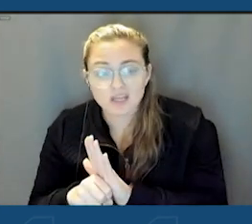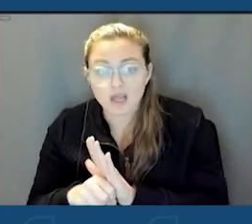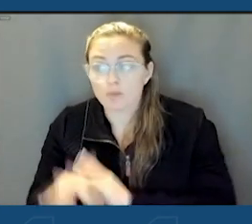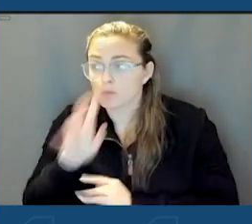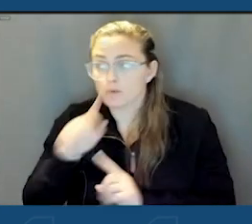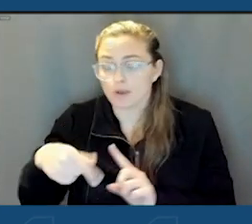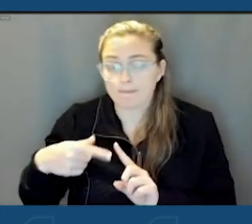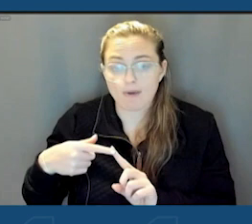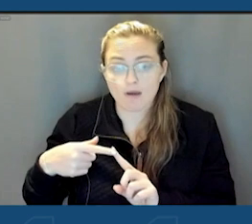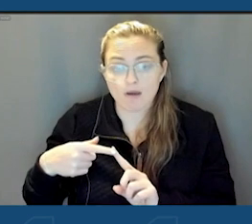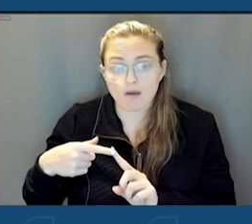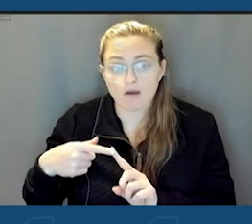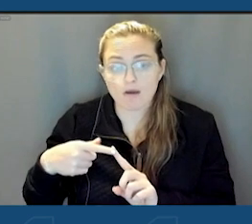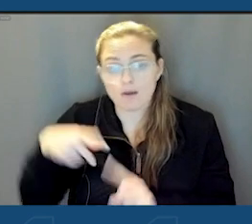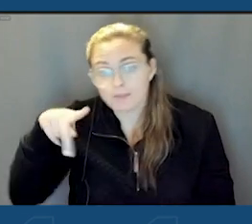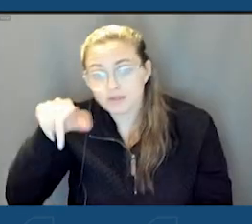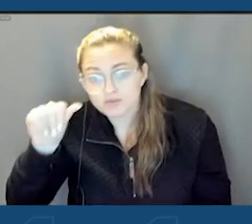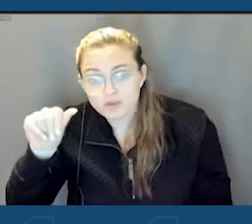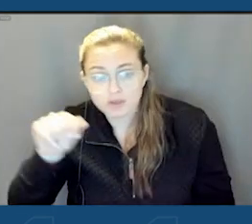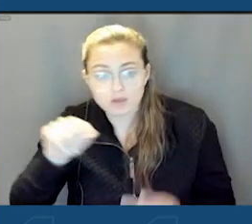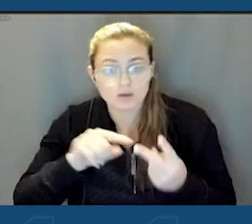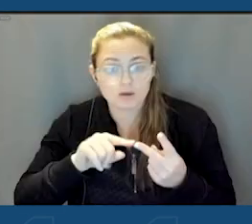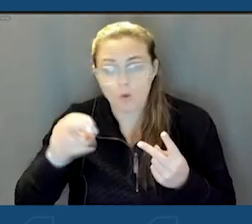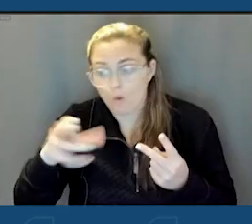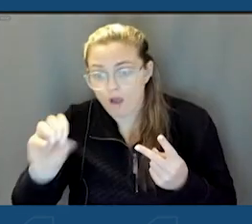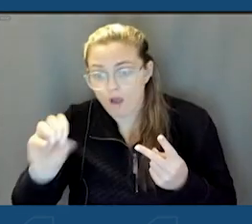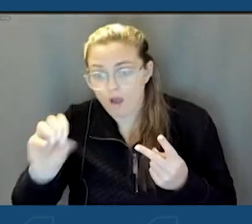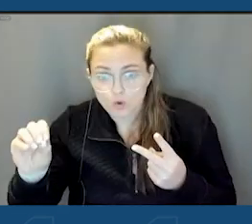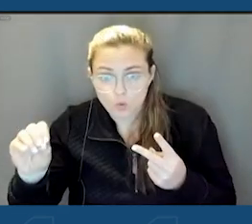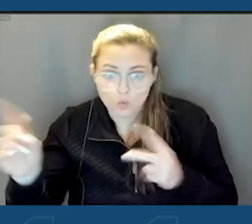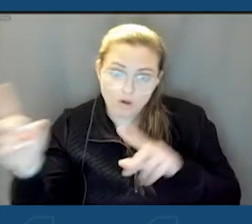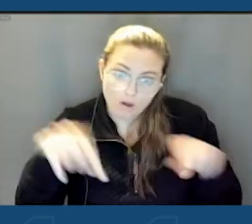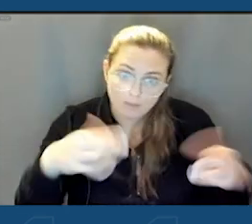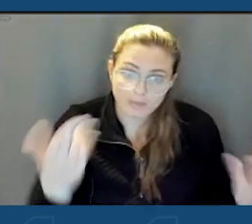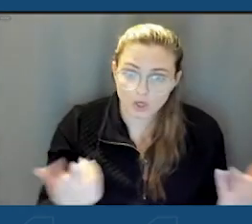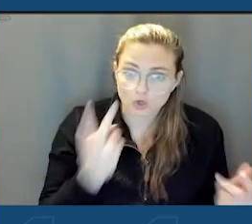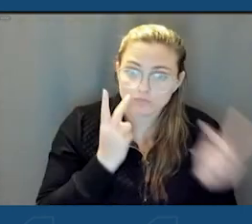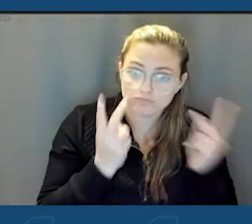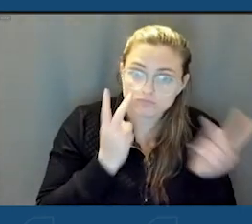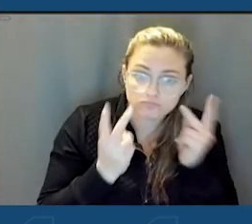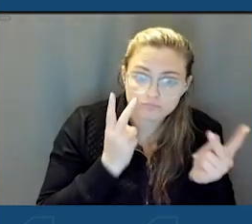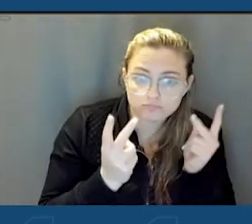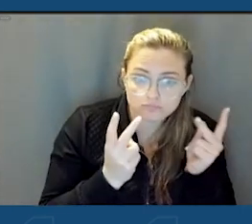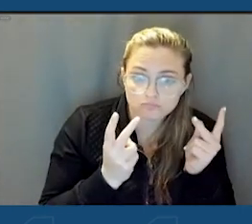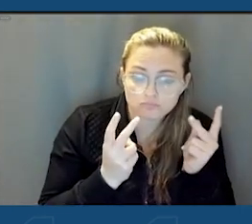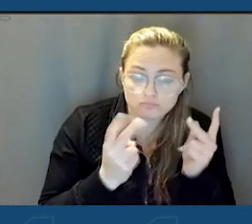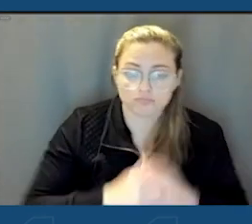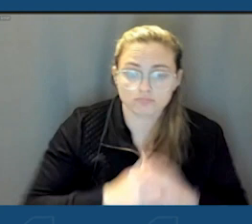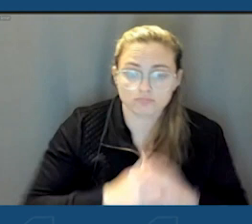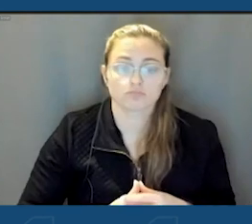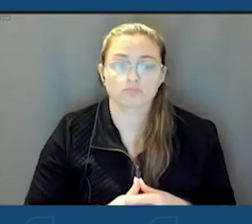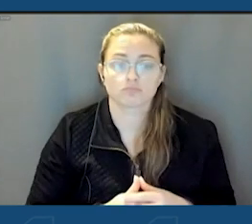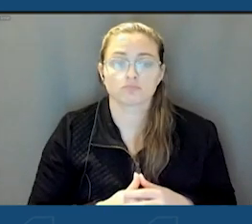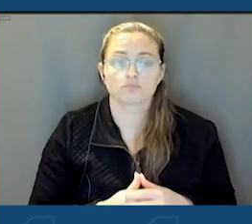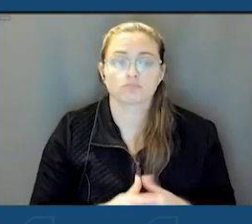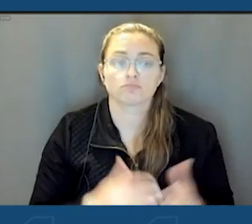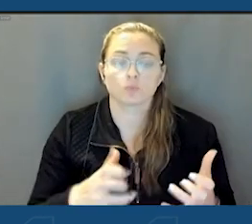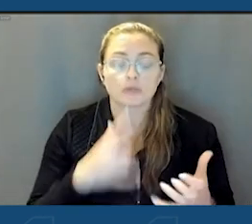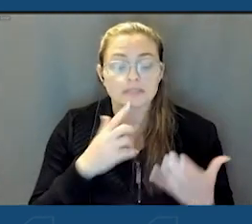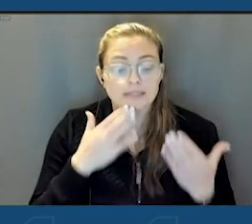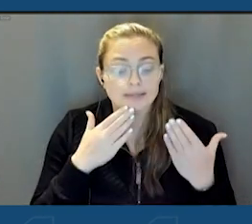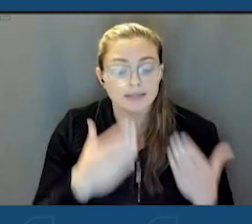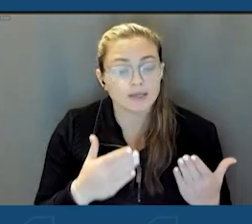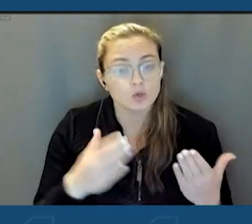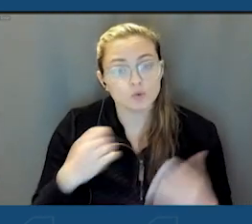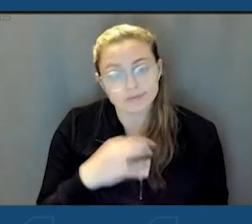about the state of Pennsylvania, state of Ohio. This will become a destination. I want to thank your